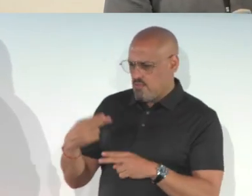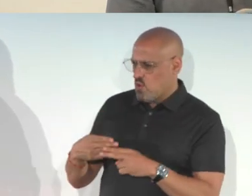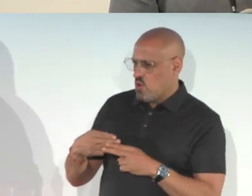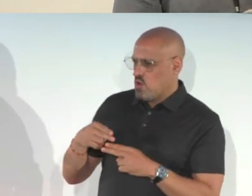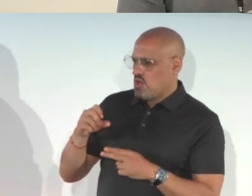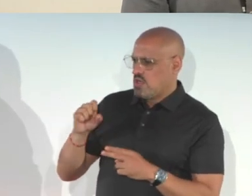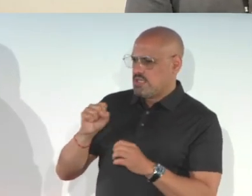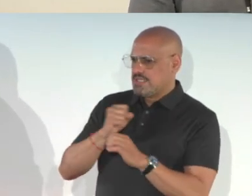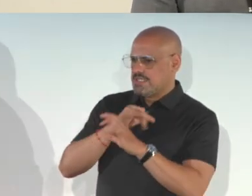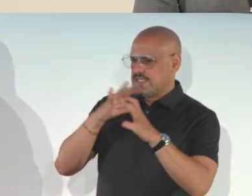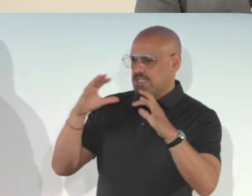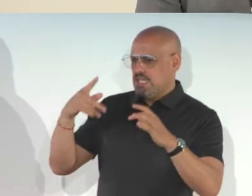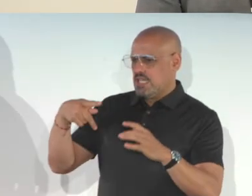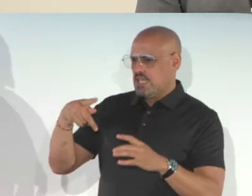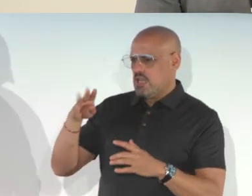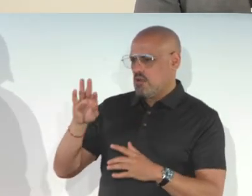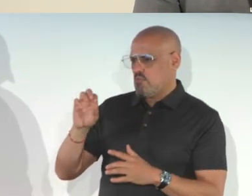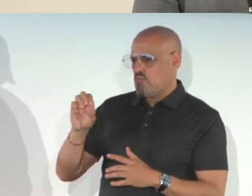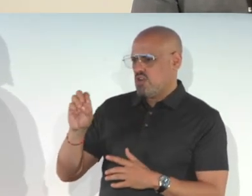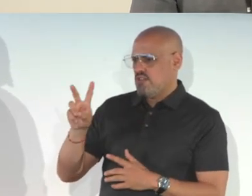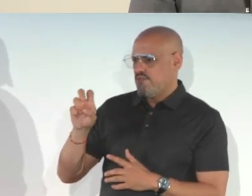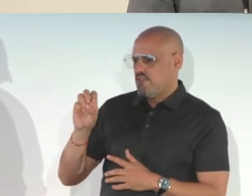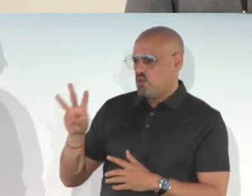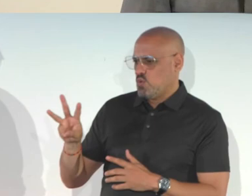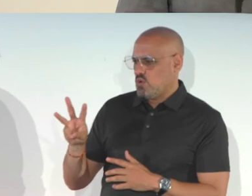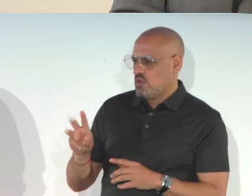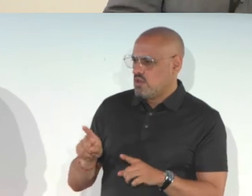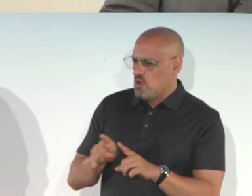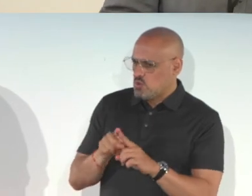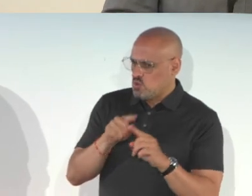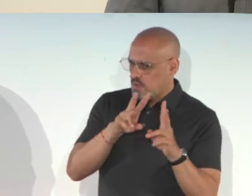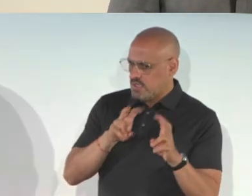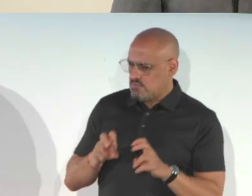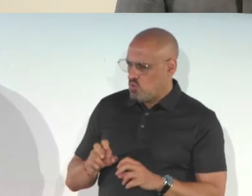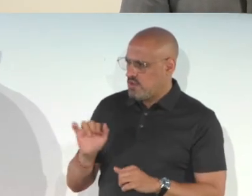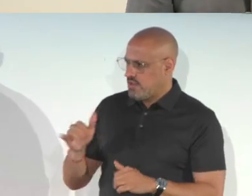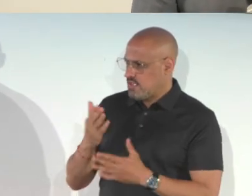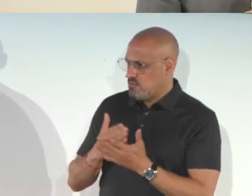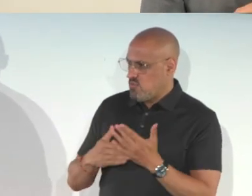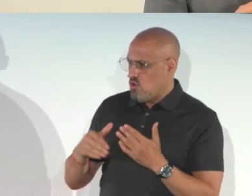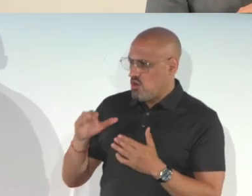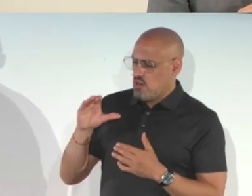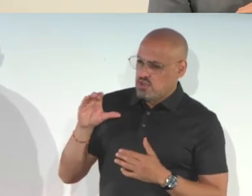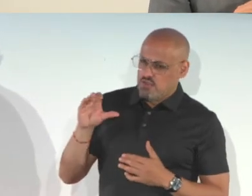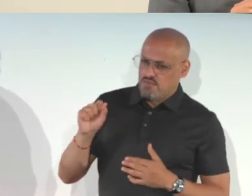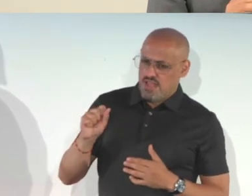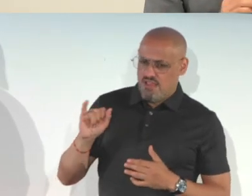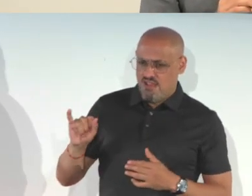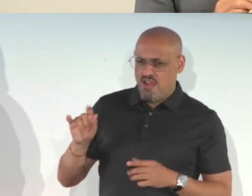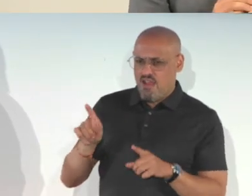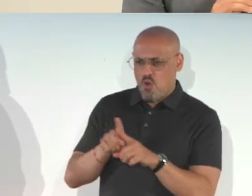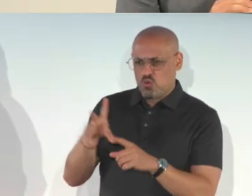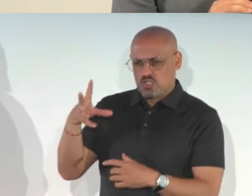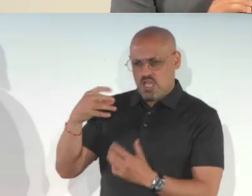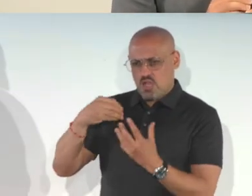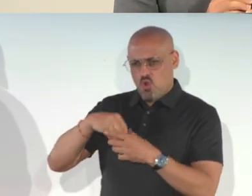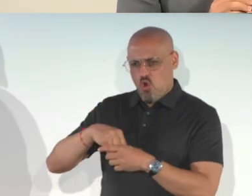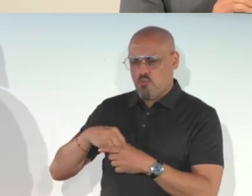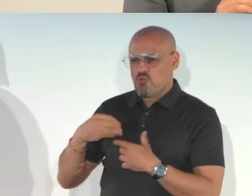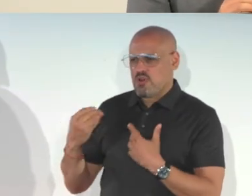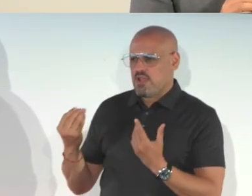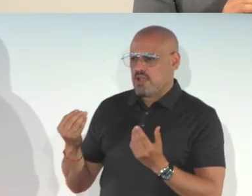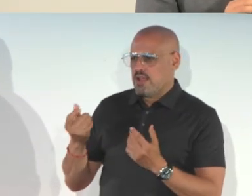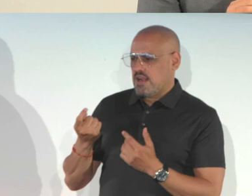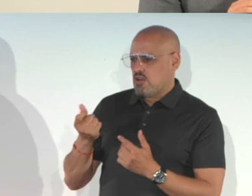Preview as well as Explore Mode. And this is an aspect of Seeing AI that also incorporates a little bit